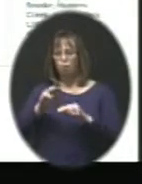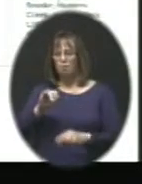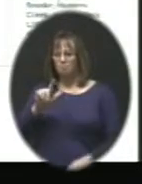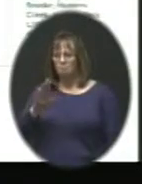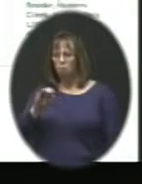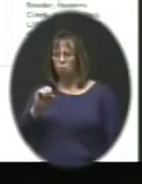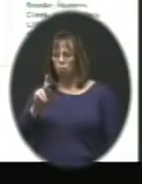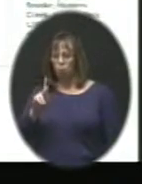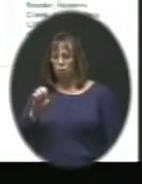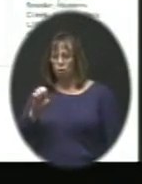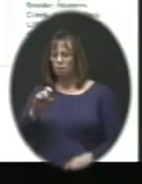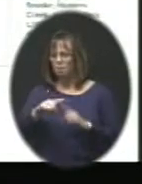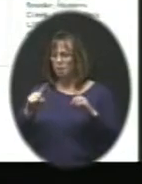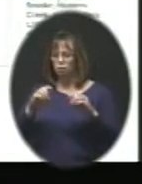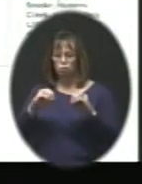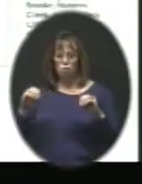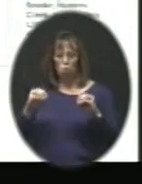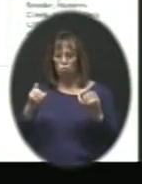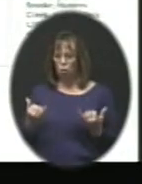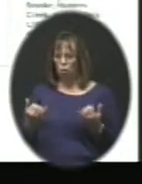students impacted in terms of that.